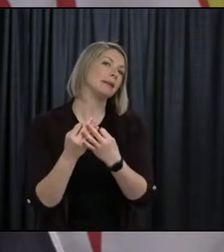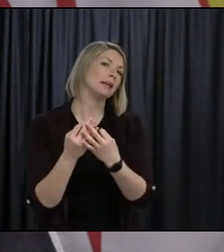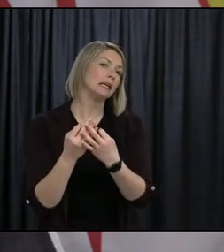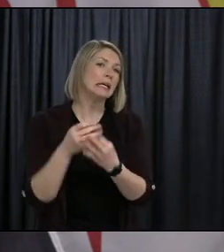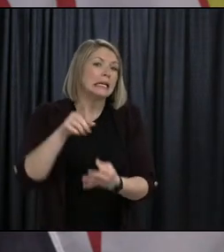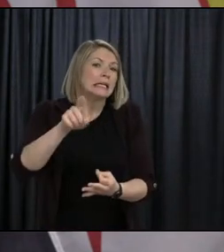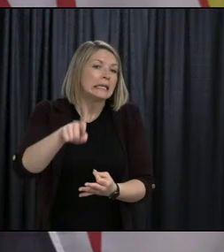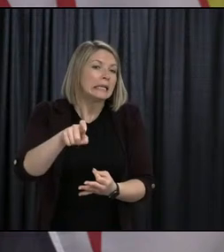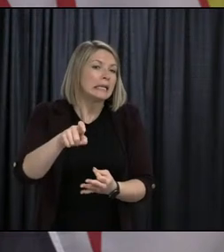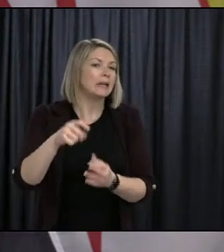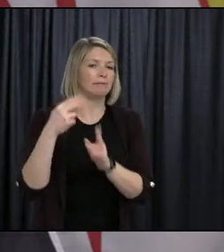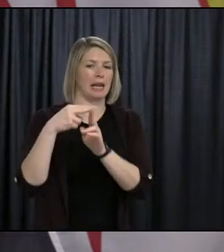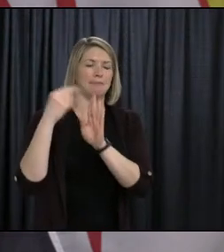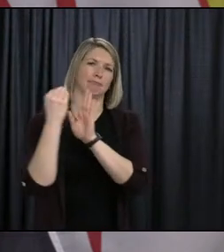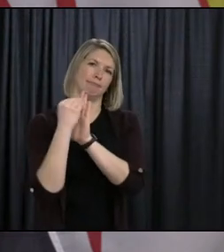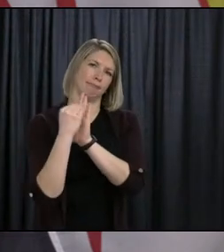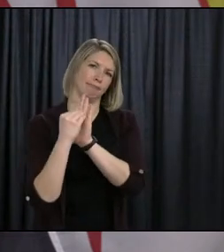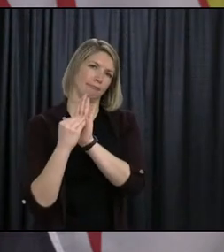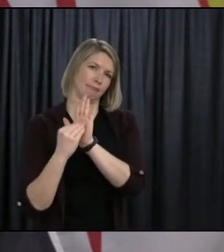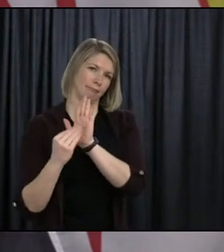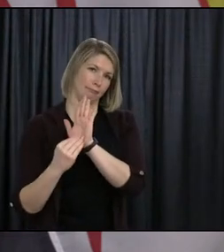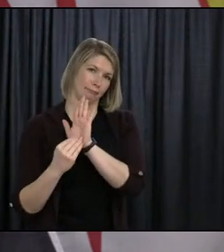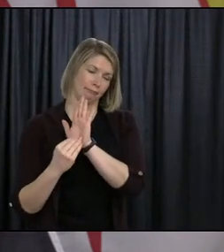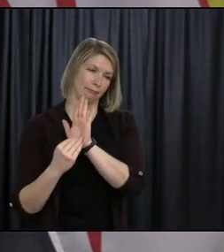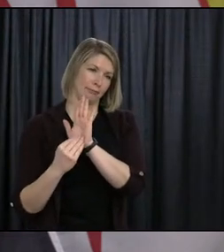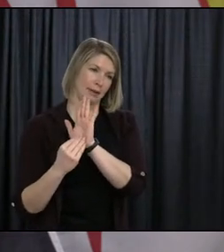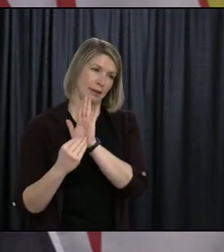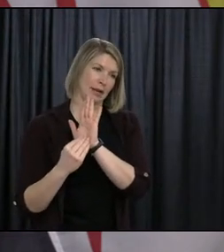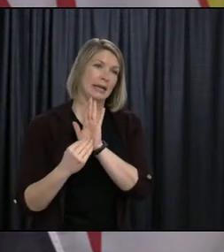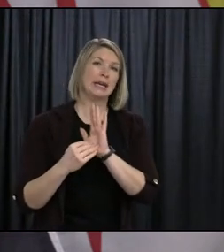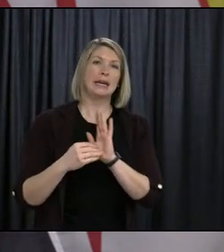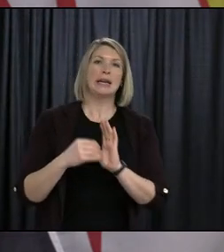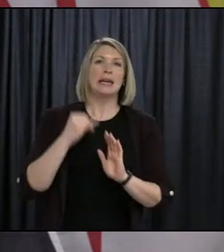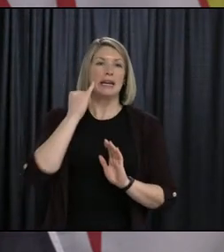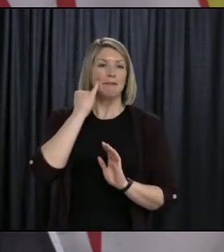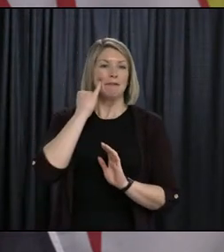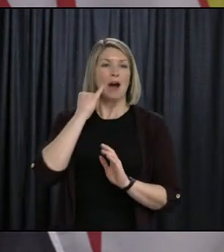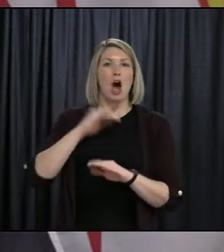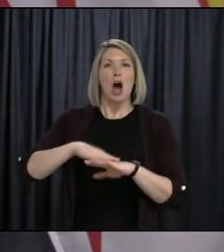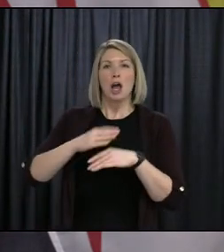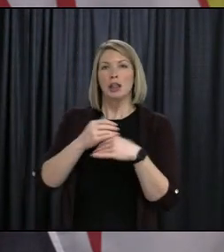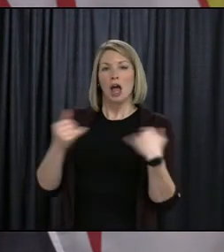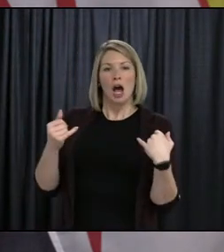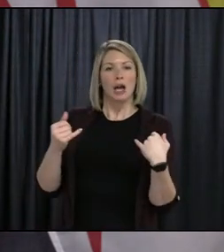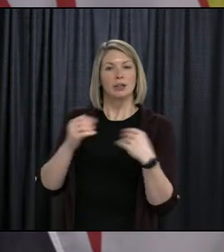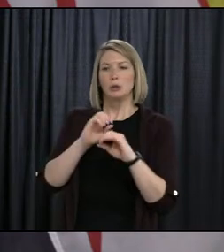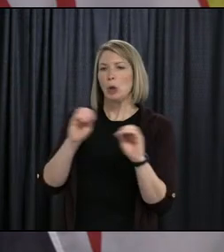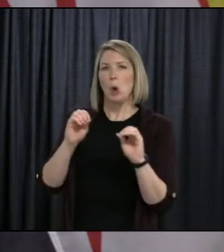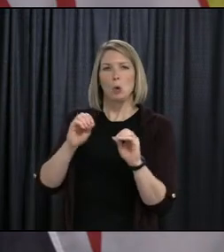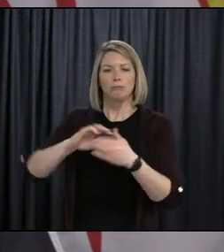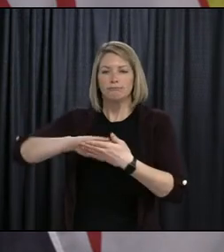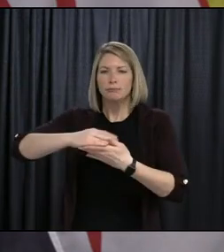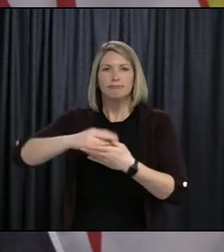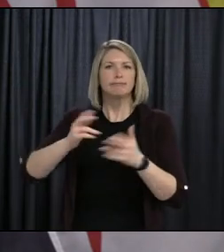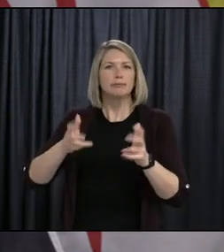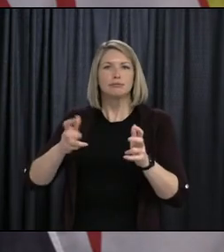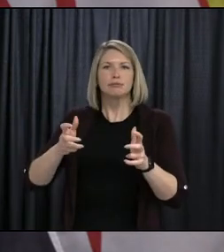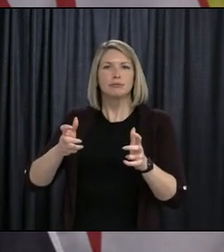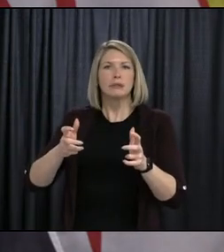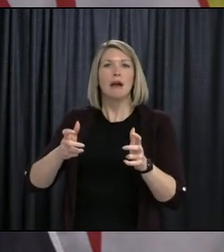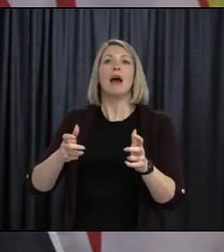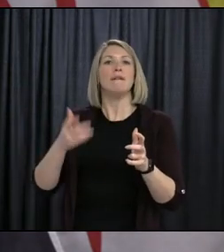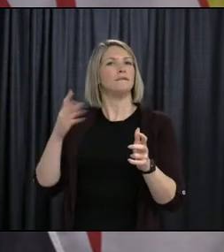will get a Chromebook eventually, but needing a device right now to access online learning, we have several thousand.